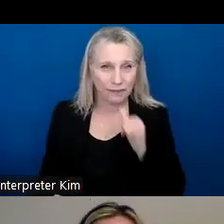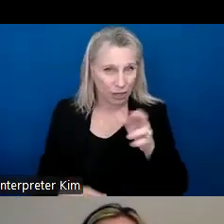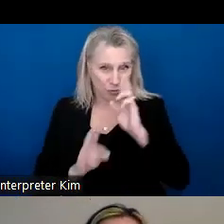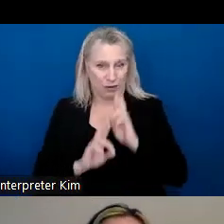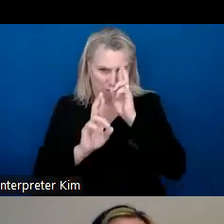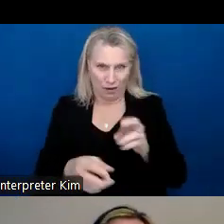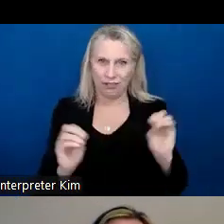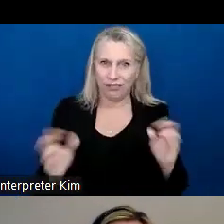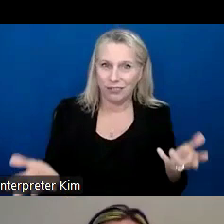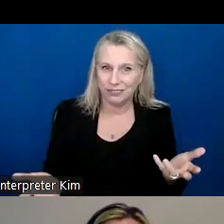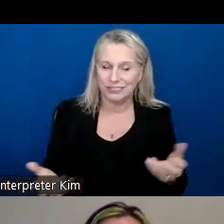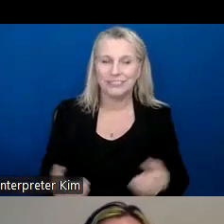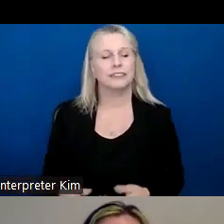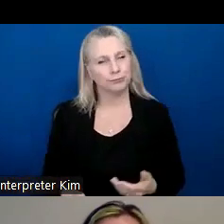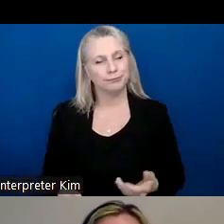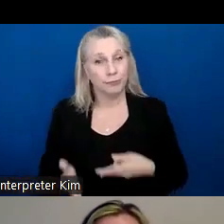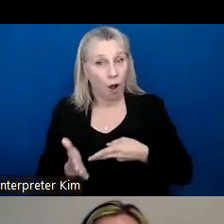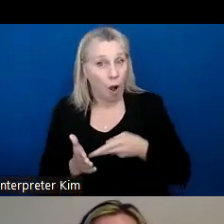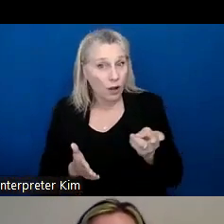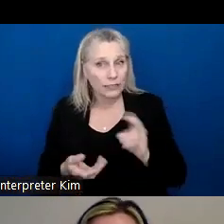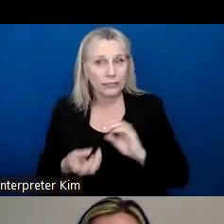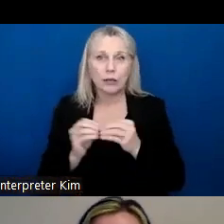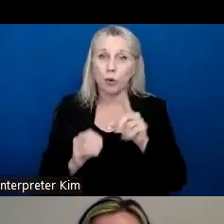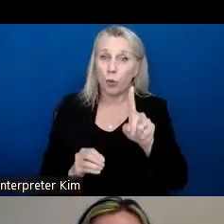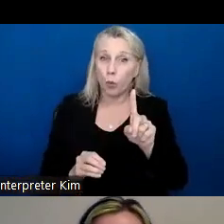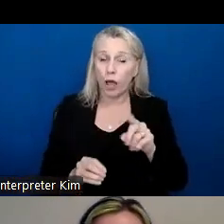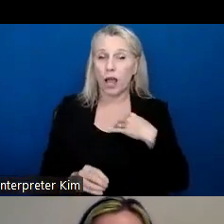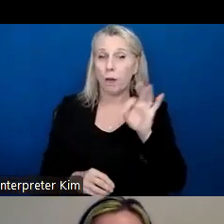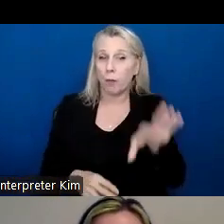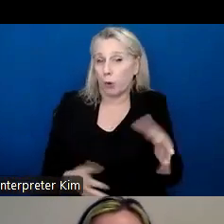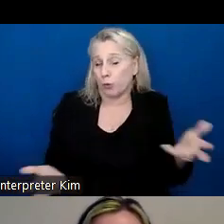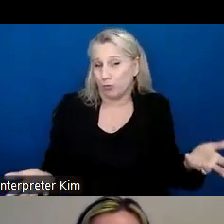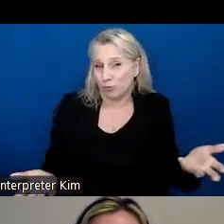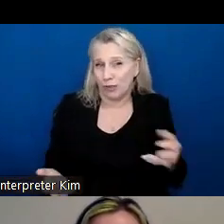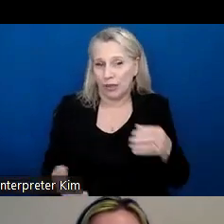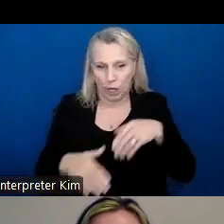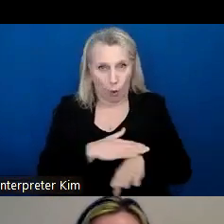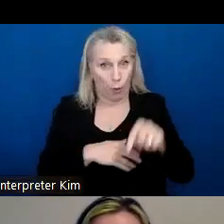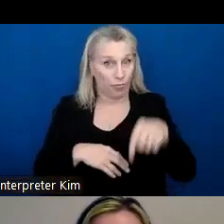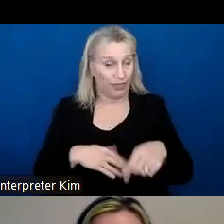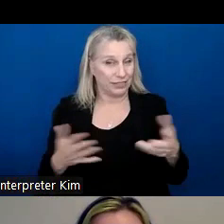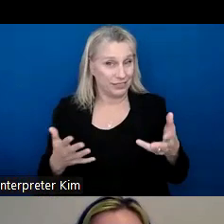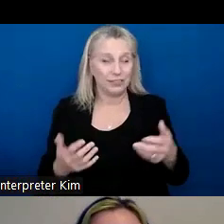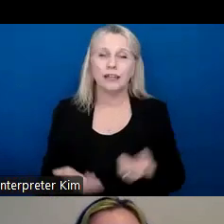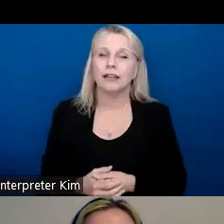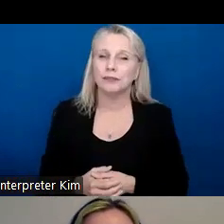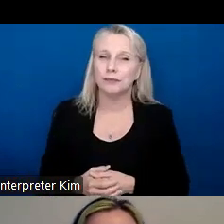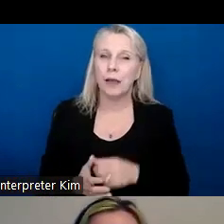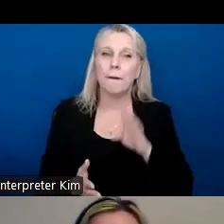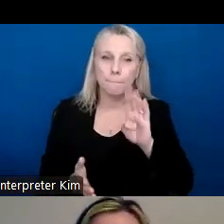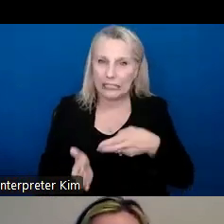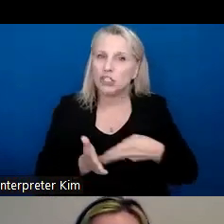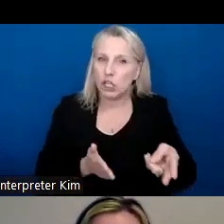Um, so Jen, honestly, the number one tip that I would give anyone going into this type of thing is just being genuine and